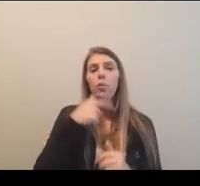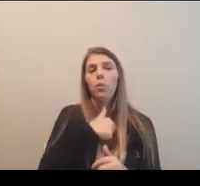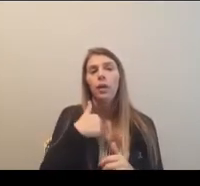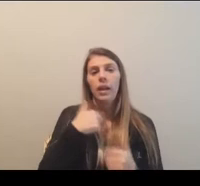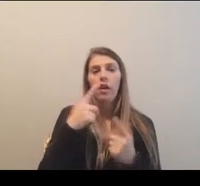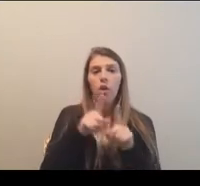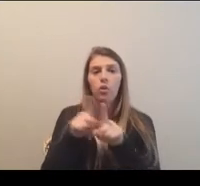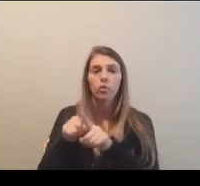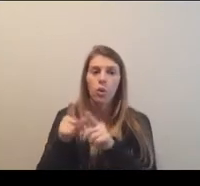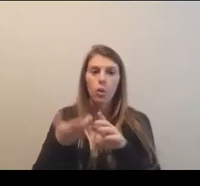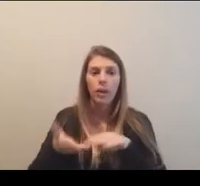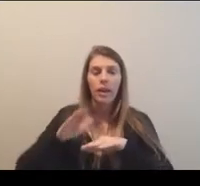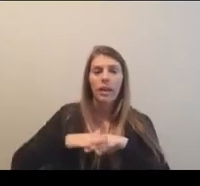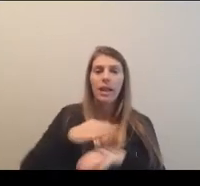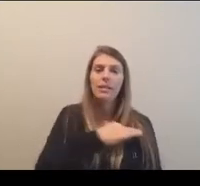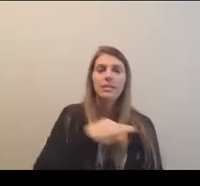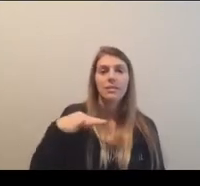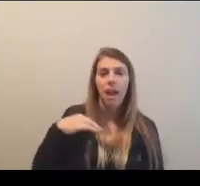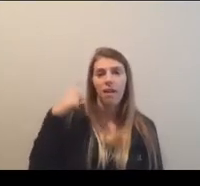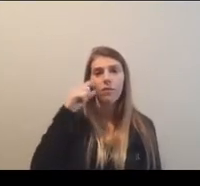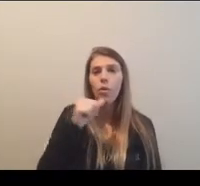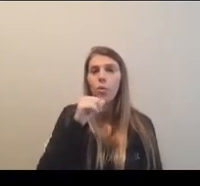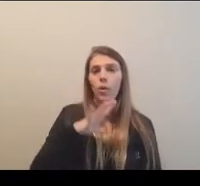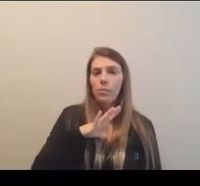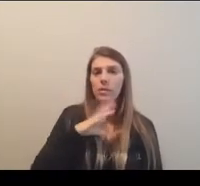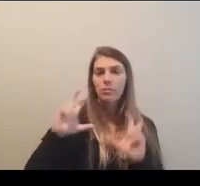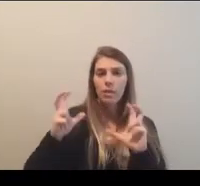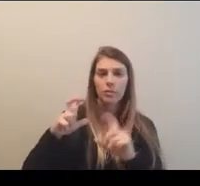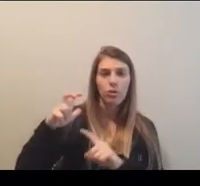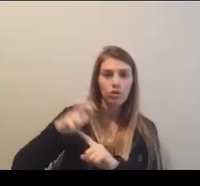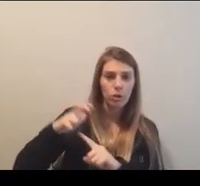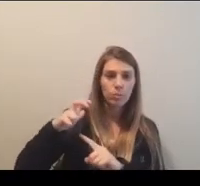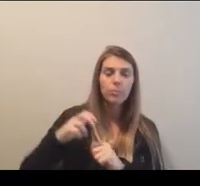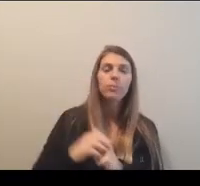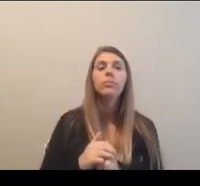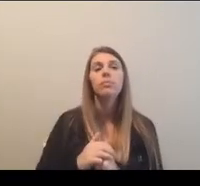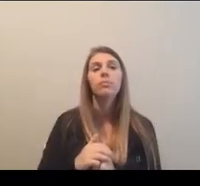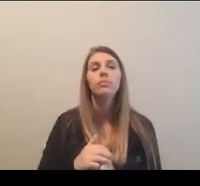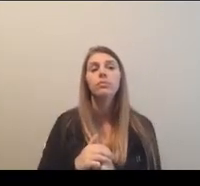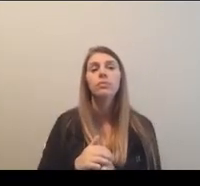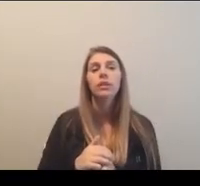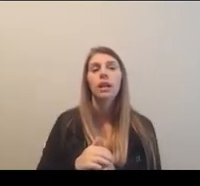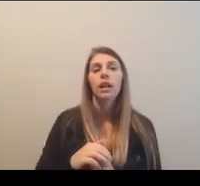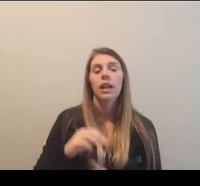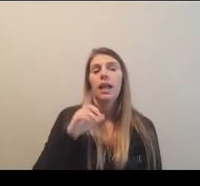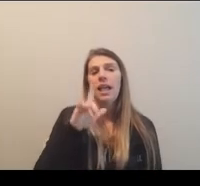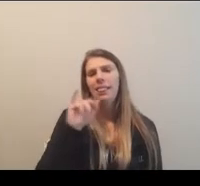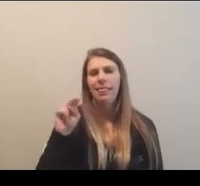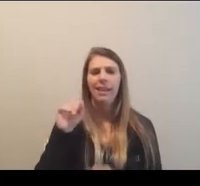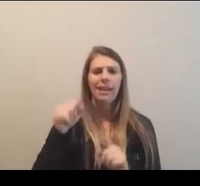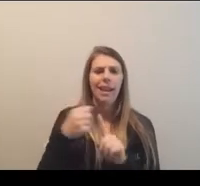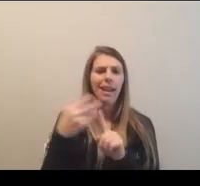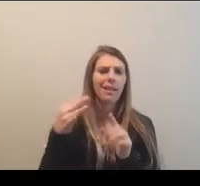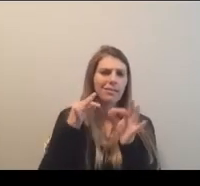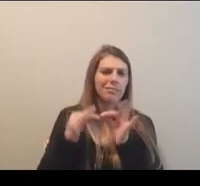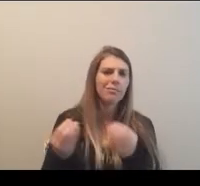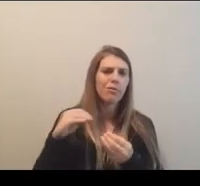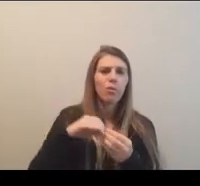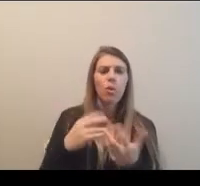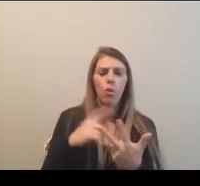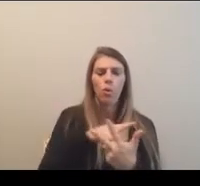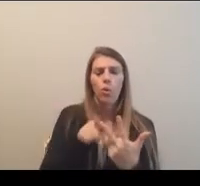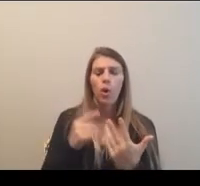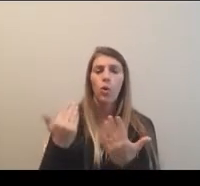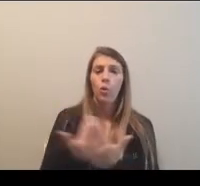enhanced the staff for the women's basketball championships. Um, just recently, and Lynn can speak about this a little more, uh, three new full-time